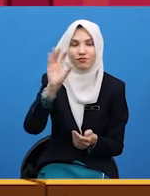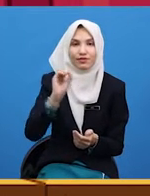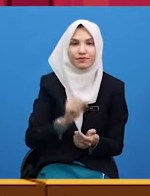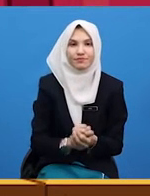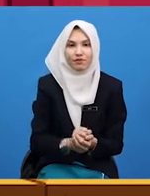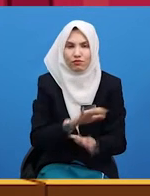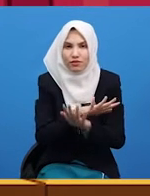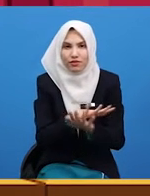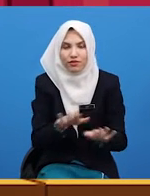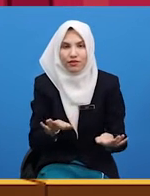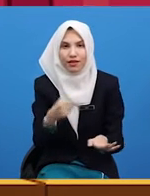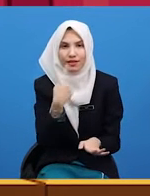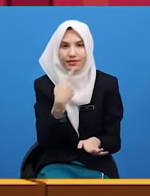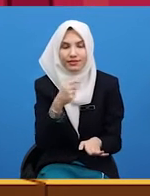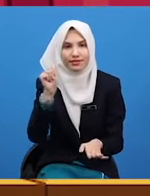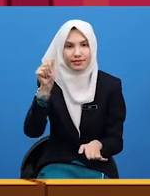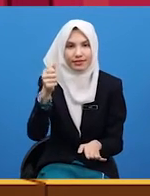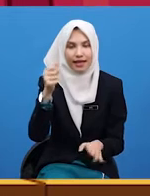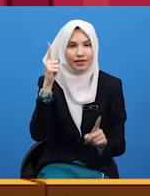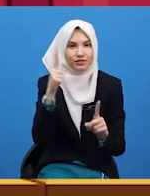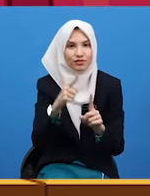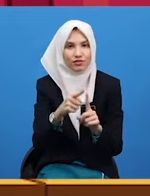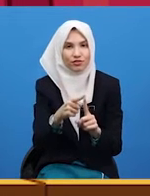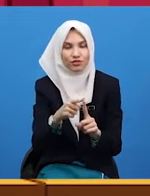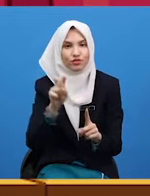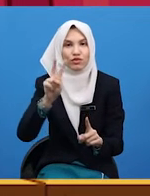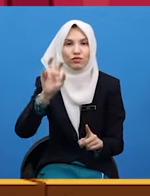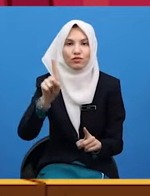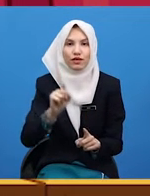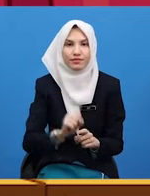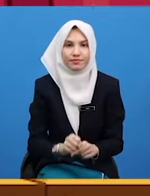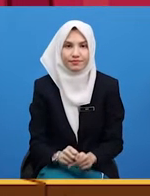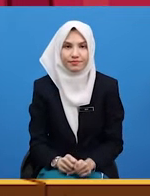We do not say 10 to 21.